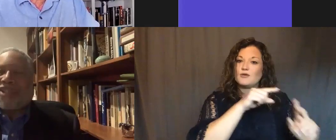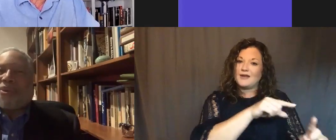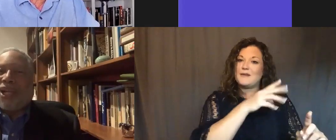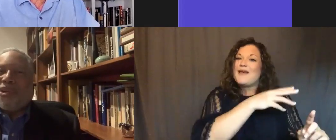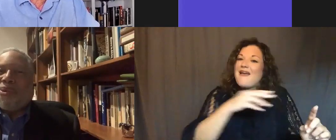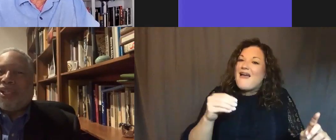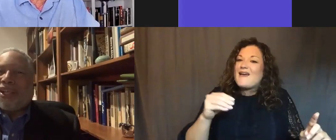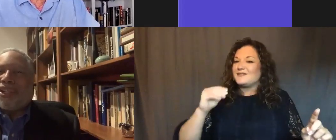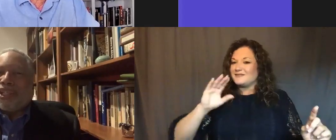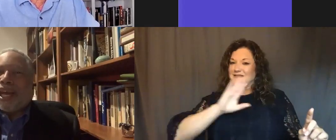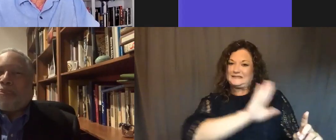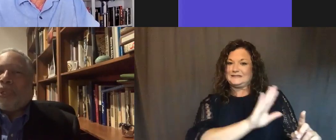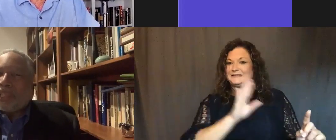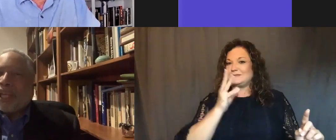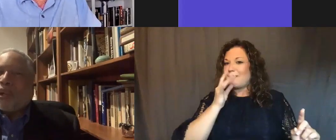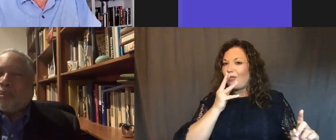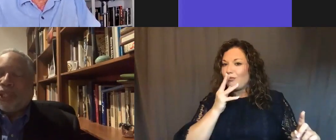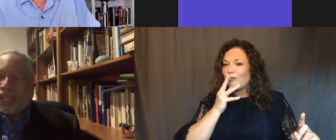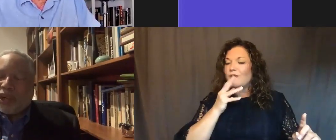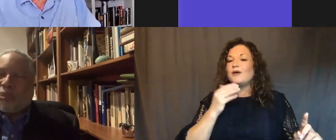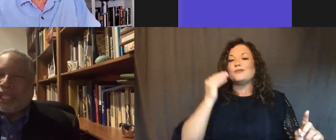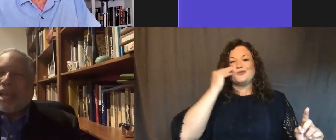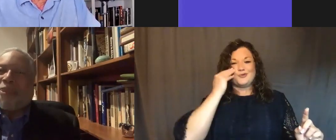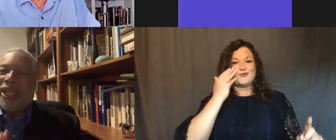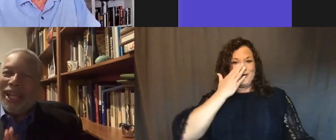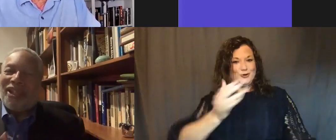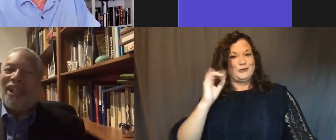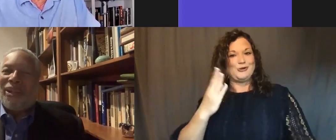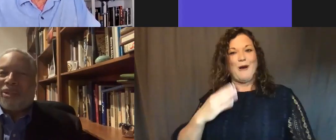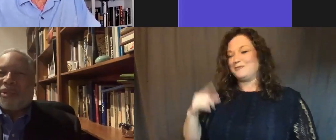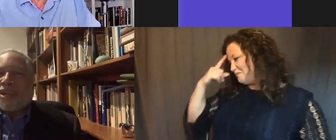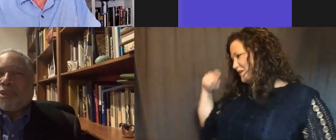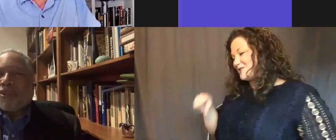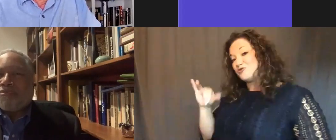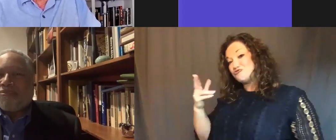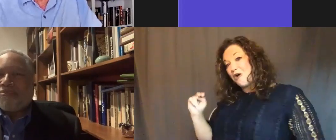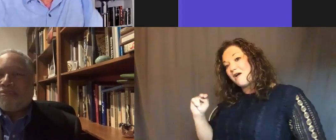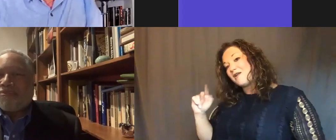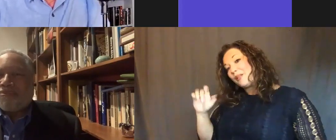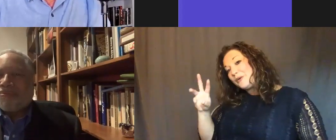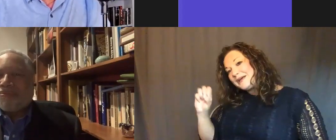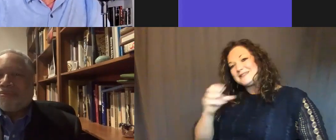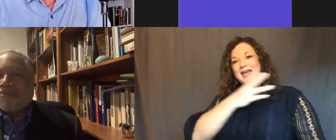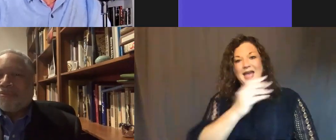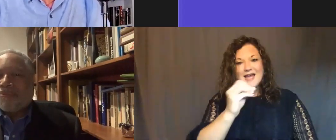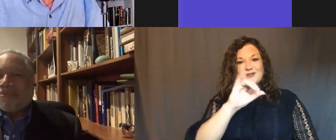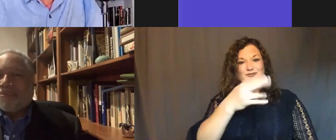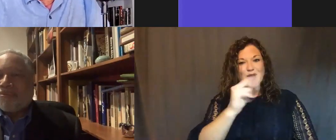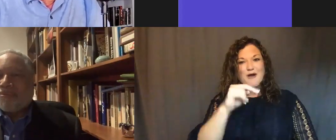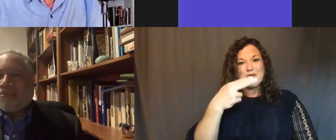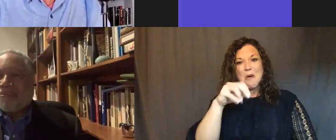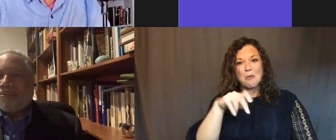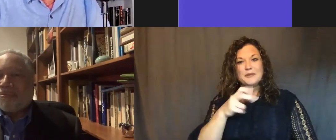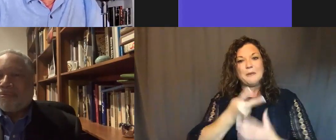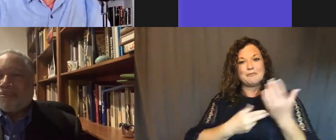And that's when I knew we had done a good job, when John Hope was happy and John Lewis was happy. You could tell us now